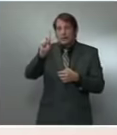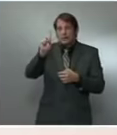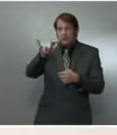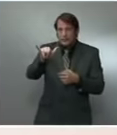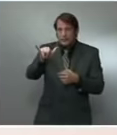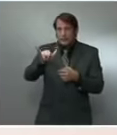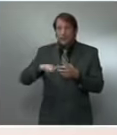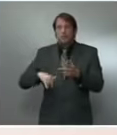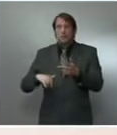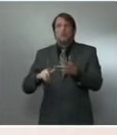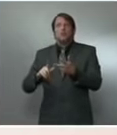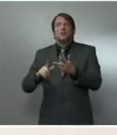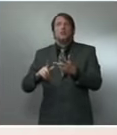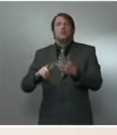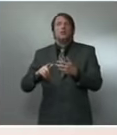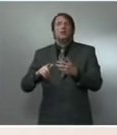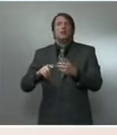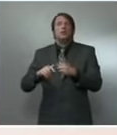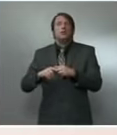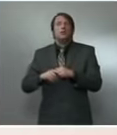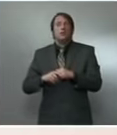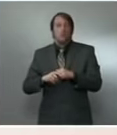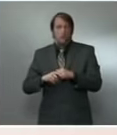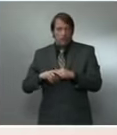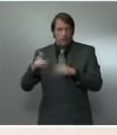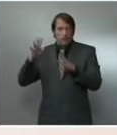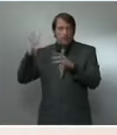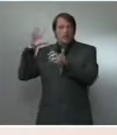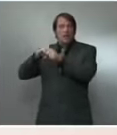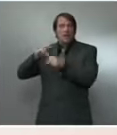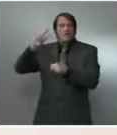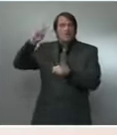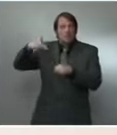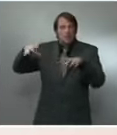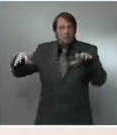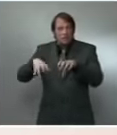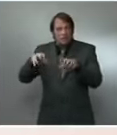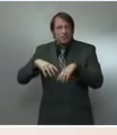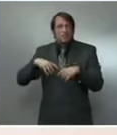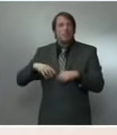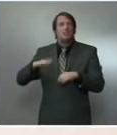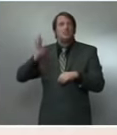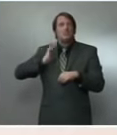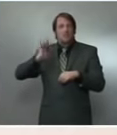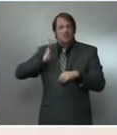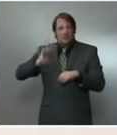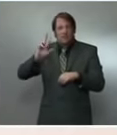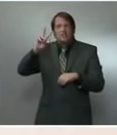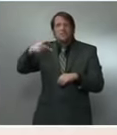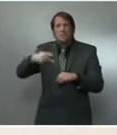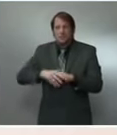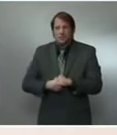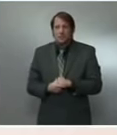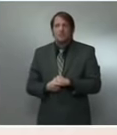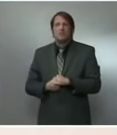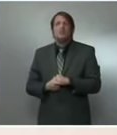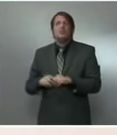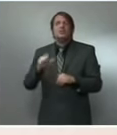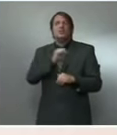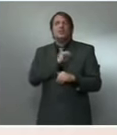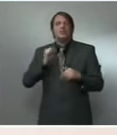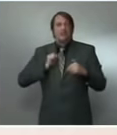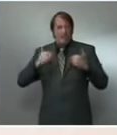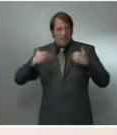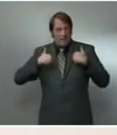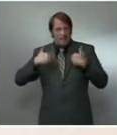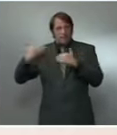and just took actions on his own. There is a responsibility and a role for the Senate to play. There's a separation of powers here, and also he's